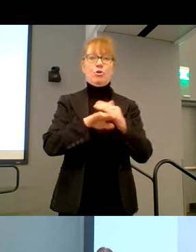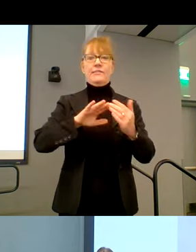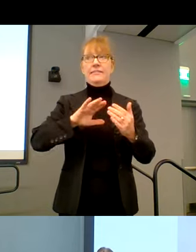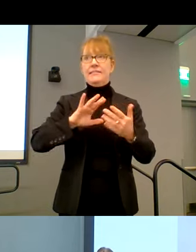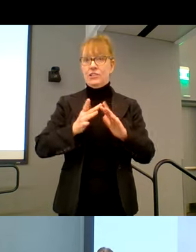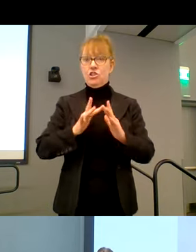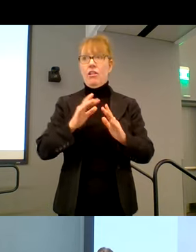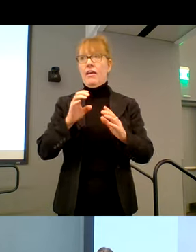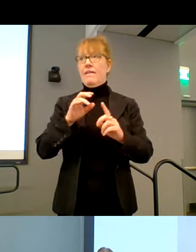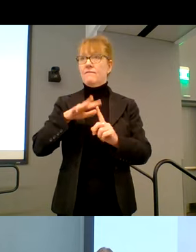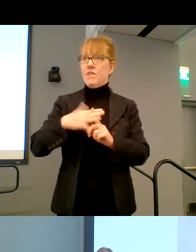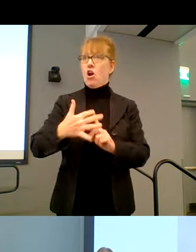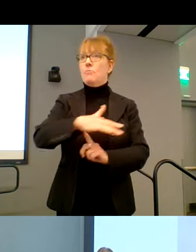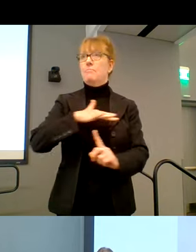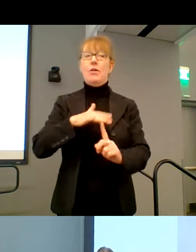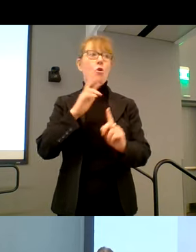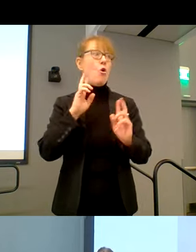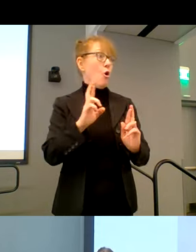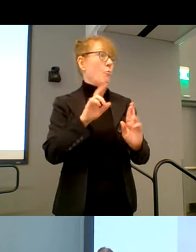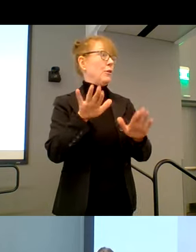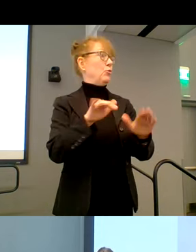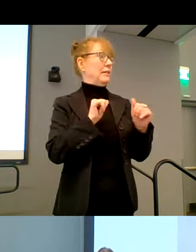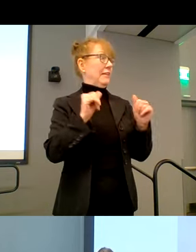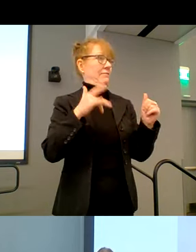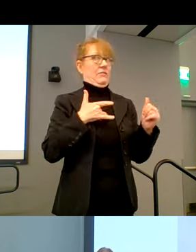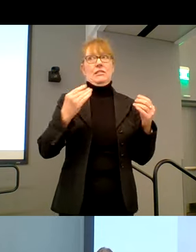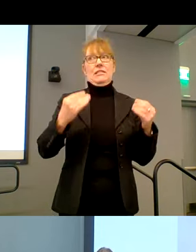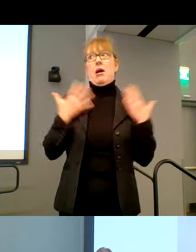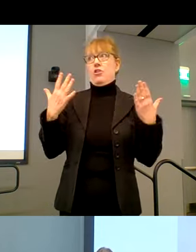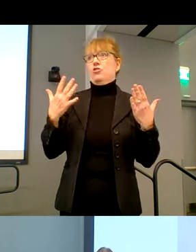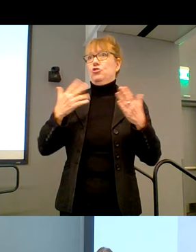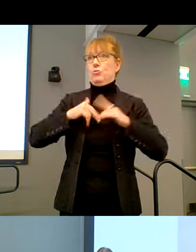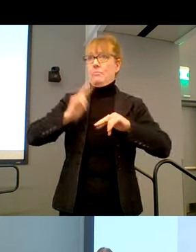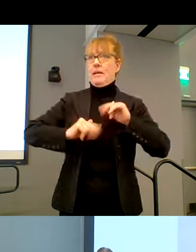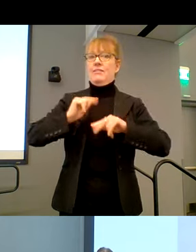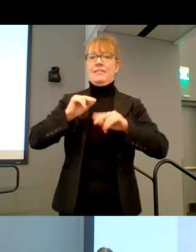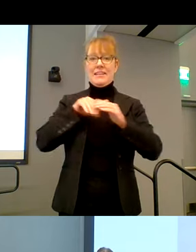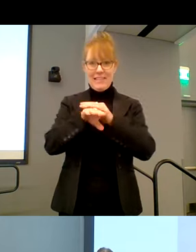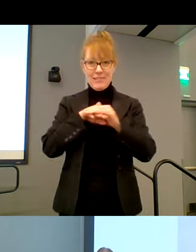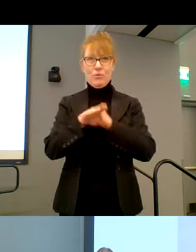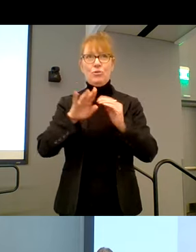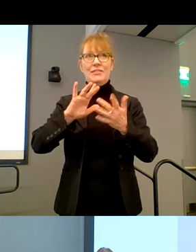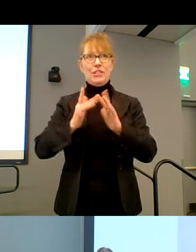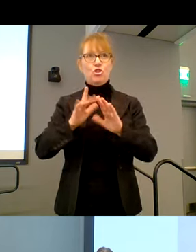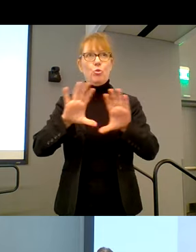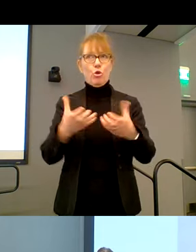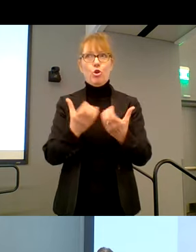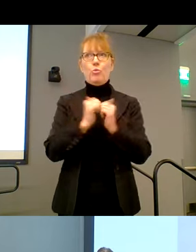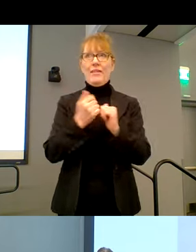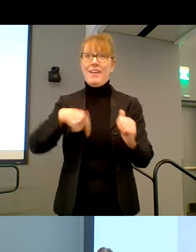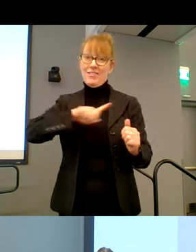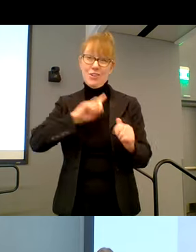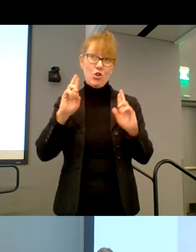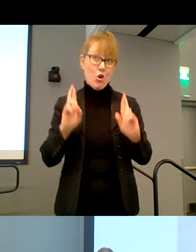today's summit has left you feeling inspired to build that accessible digital world with us. And we hope that you've made some connections